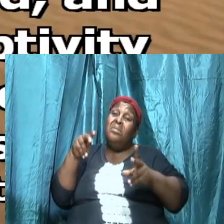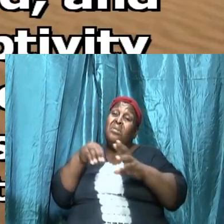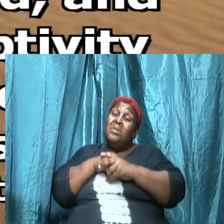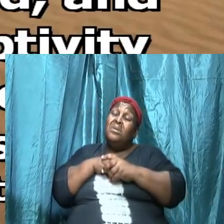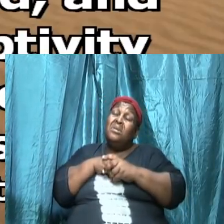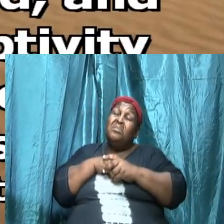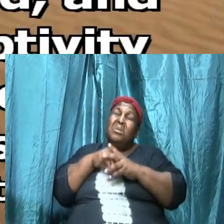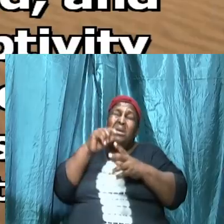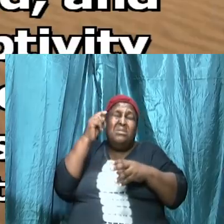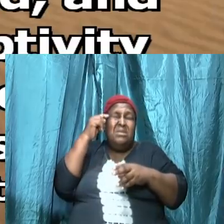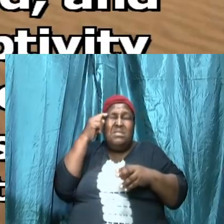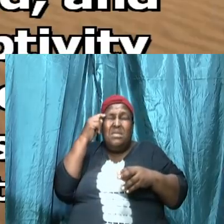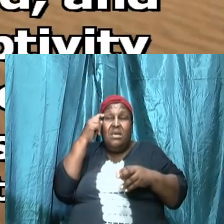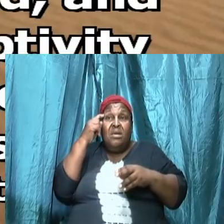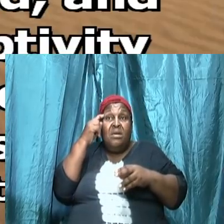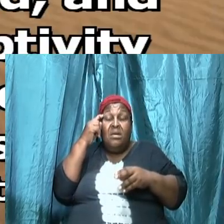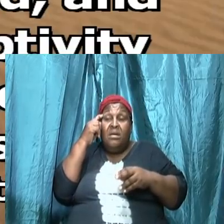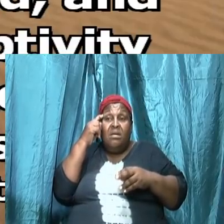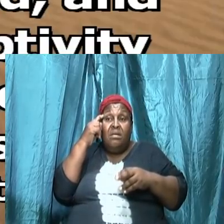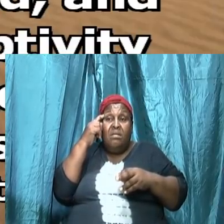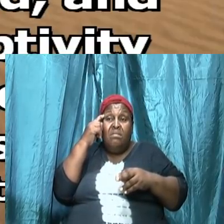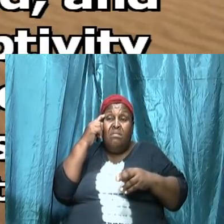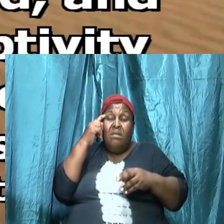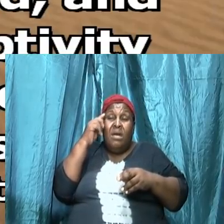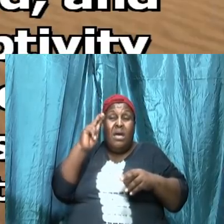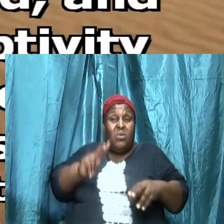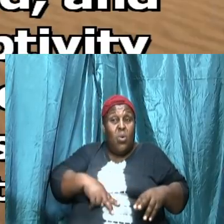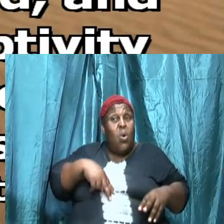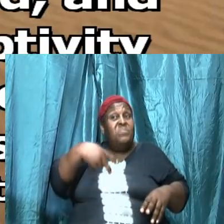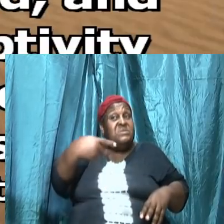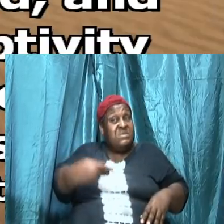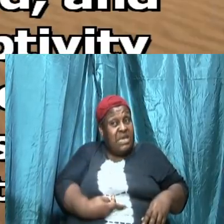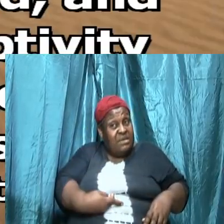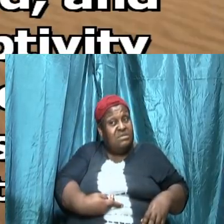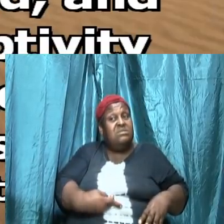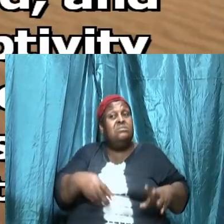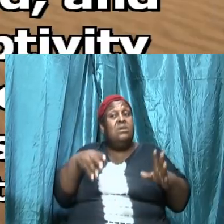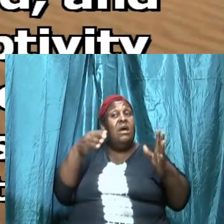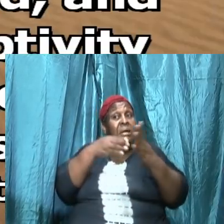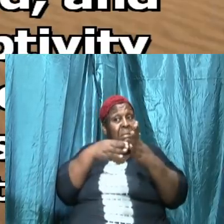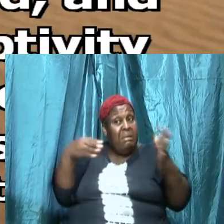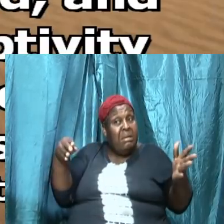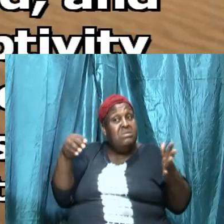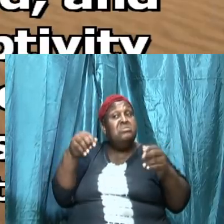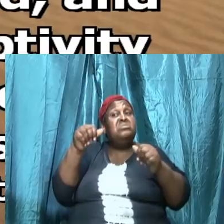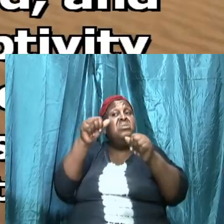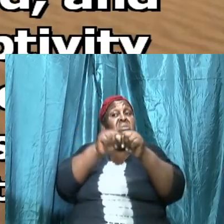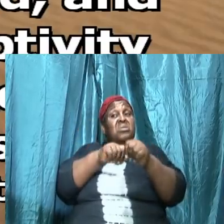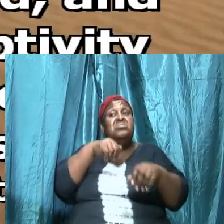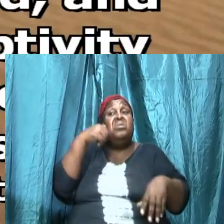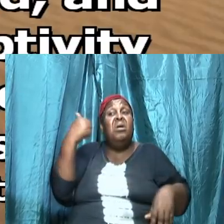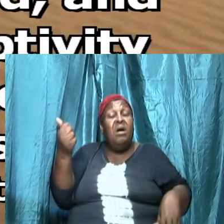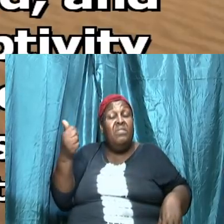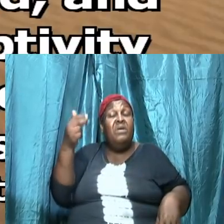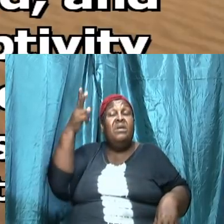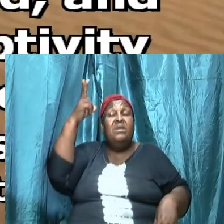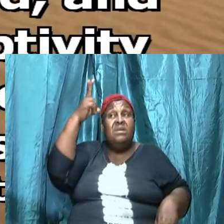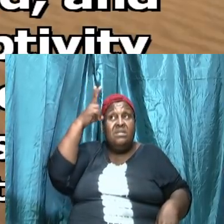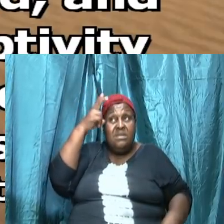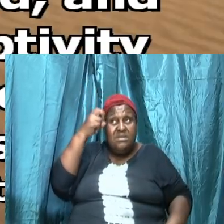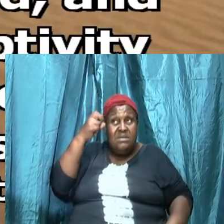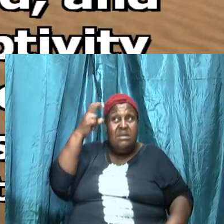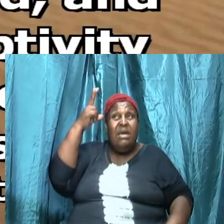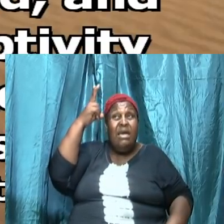other and as long as the couple repel these allegations the devil's lie exert